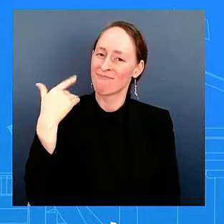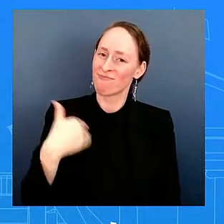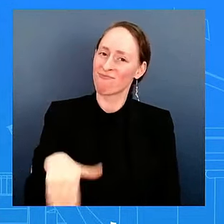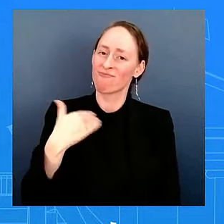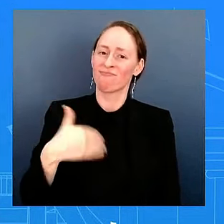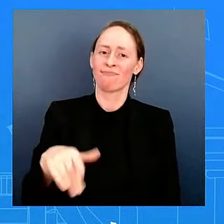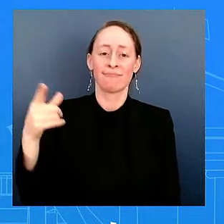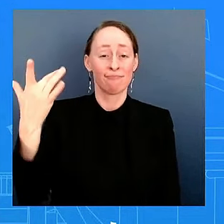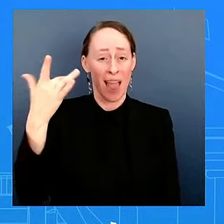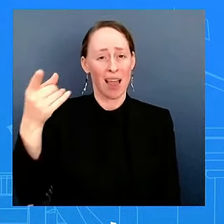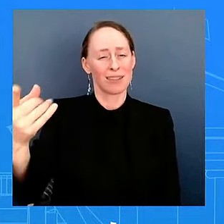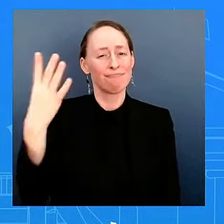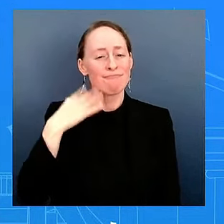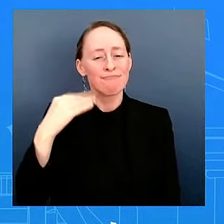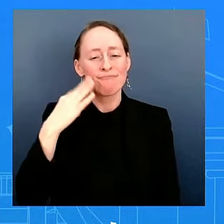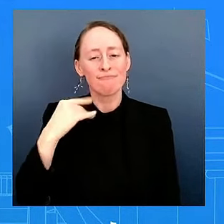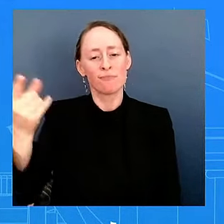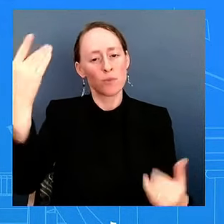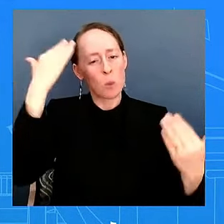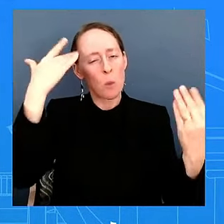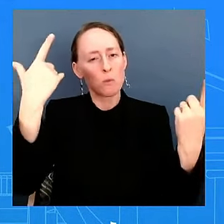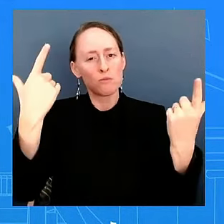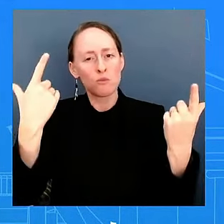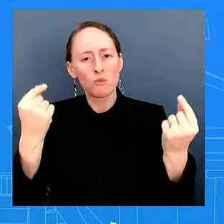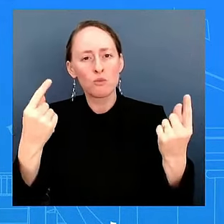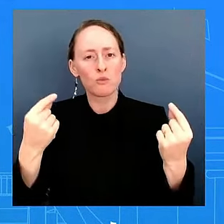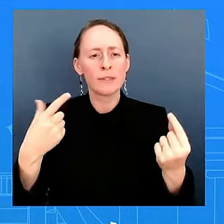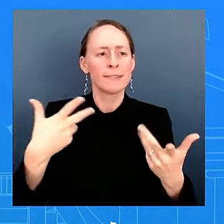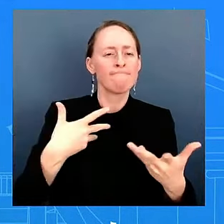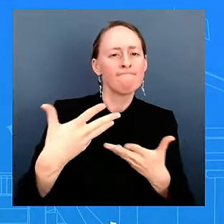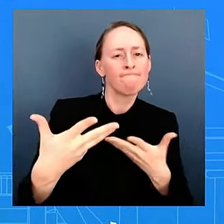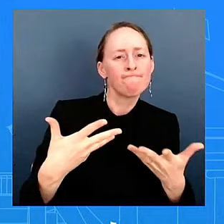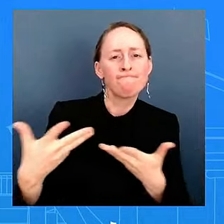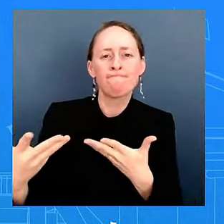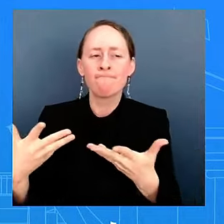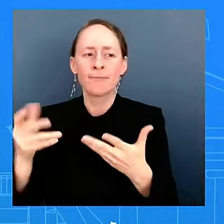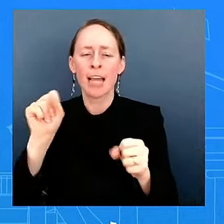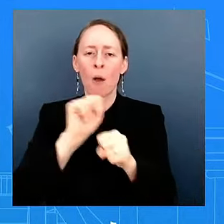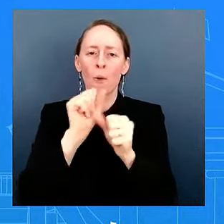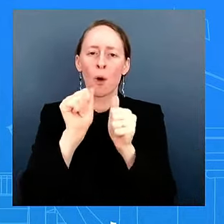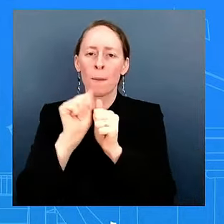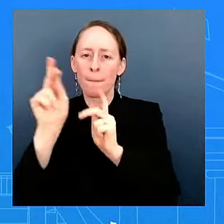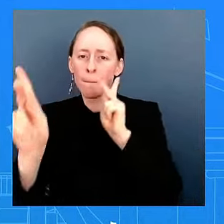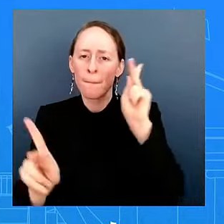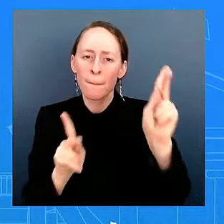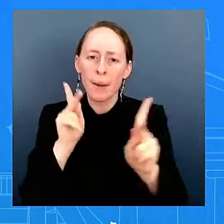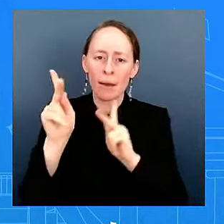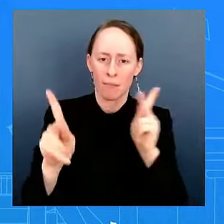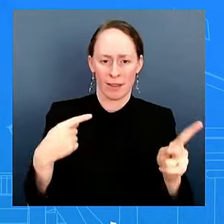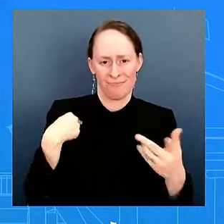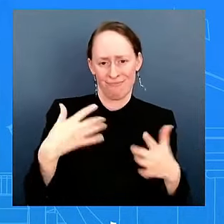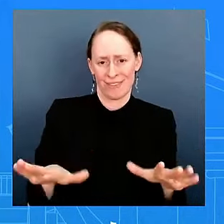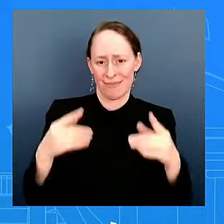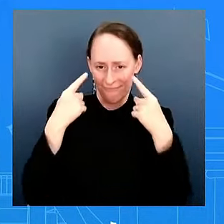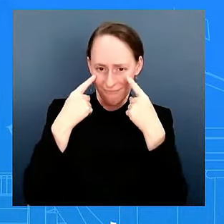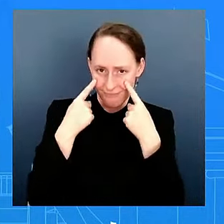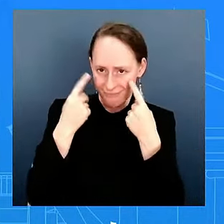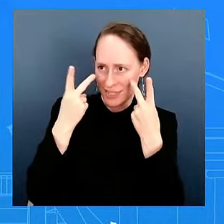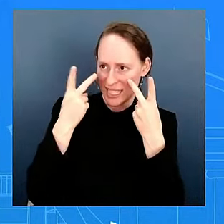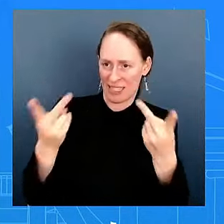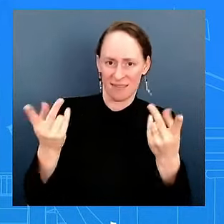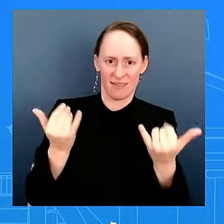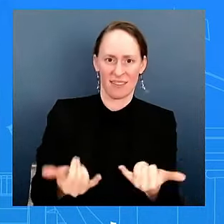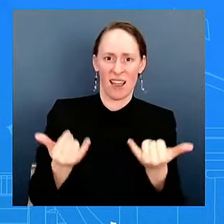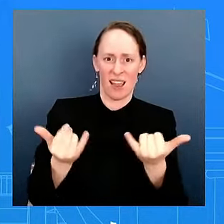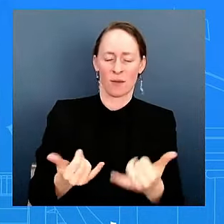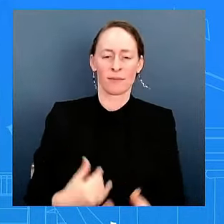to do the job. And I think that's what we're seeing right now. That was a more minor point on a different subject. Is there any update you can